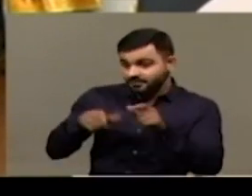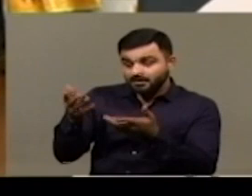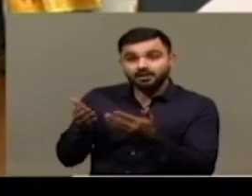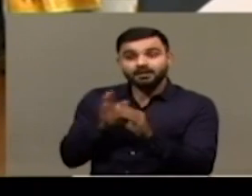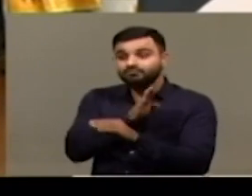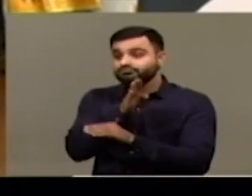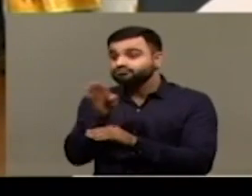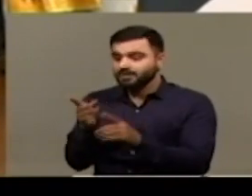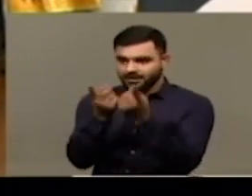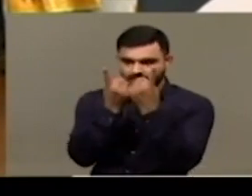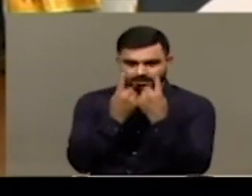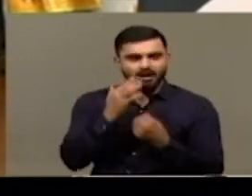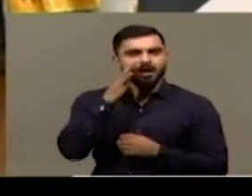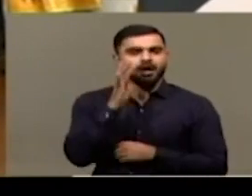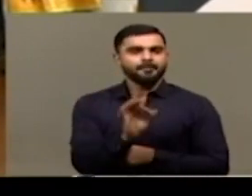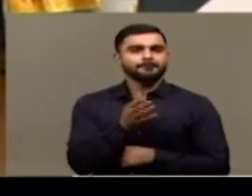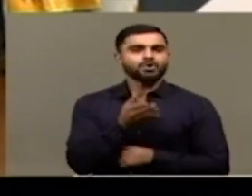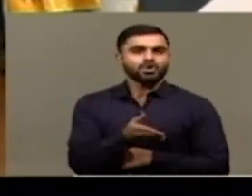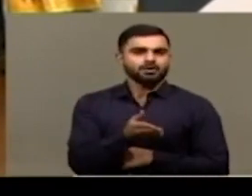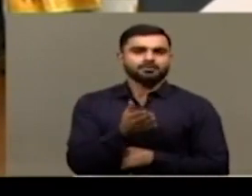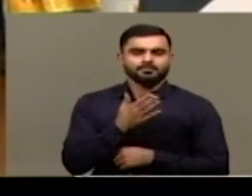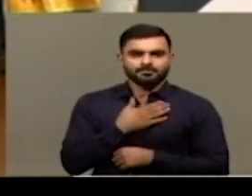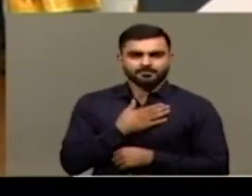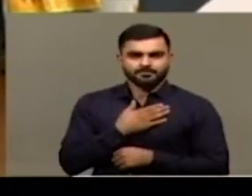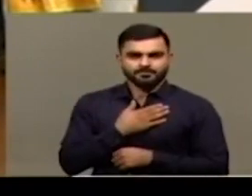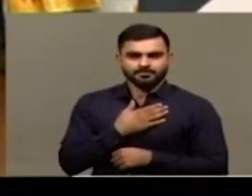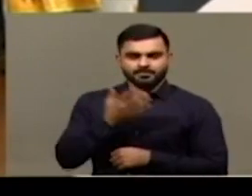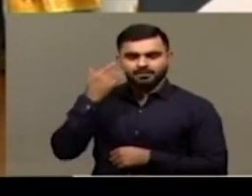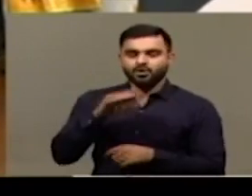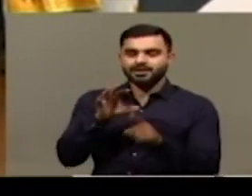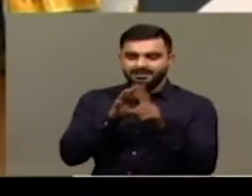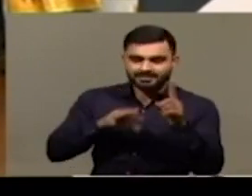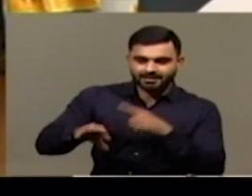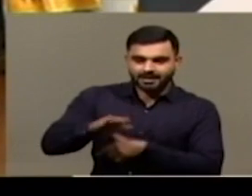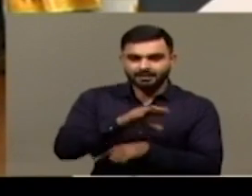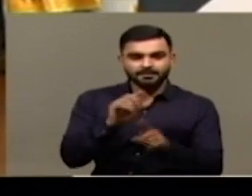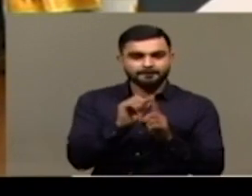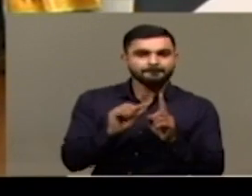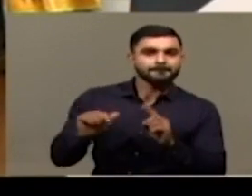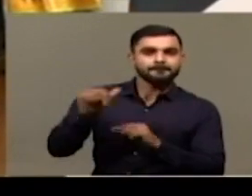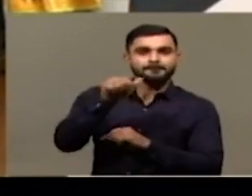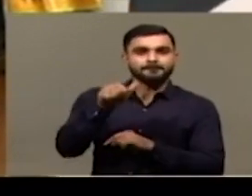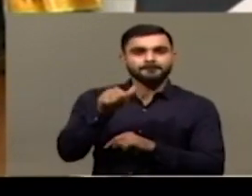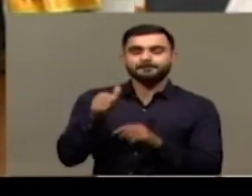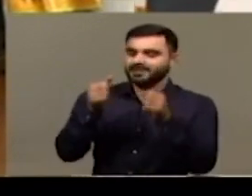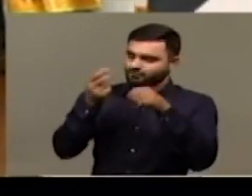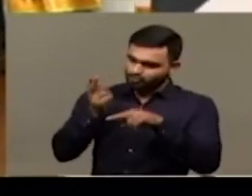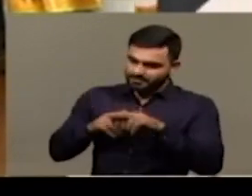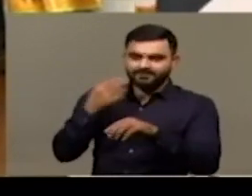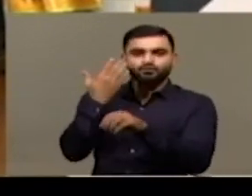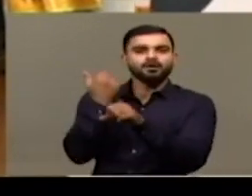also president of Zilla Parishat. I